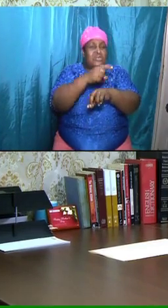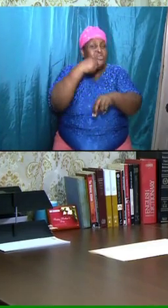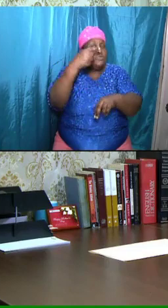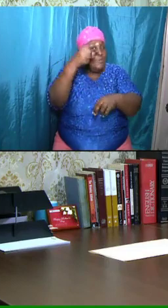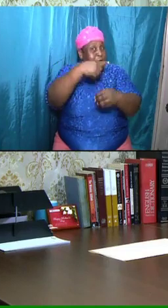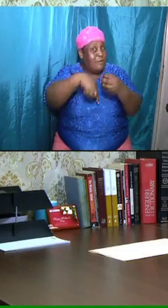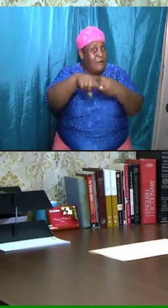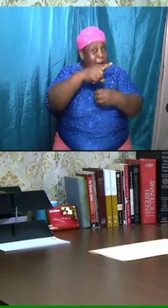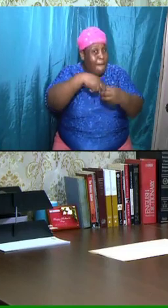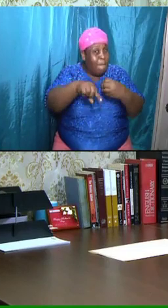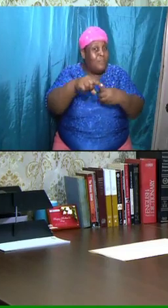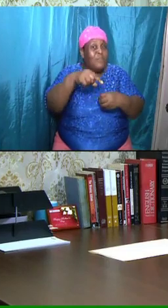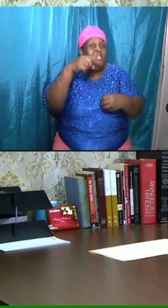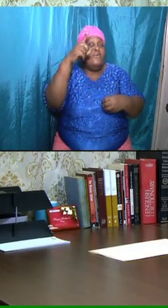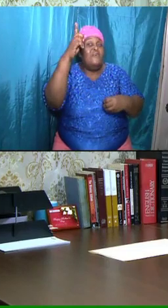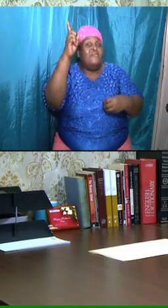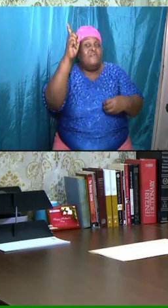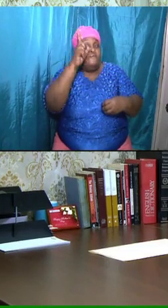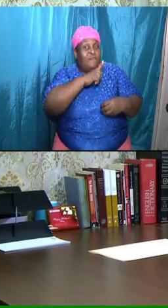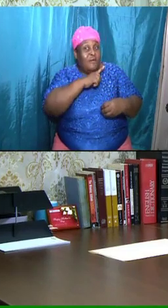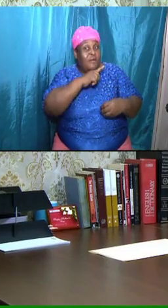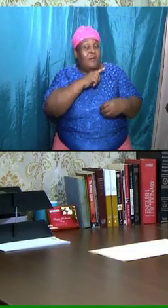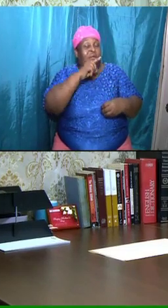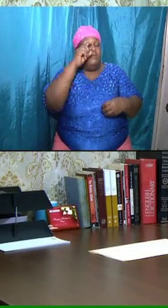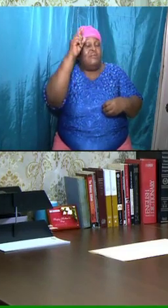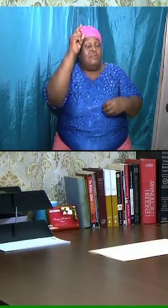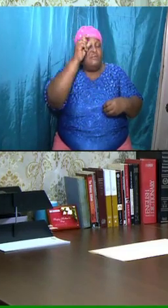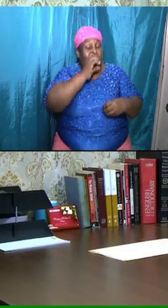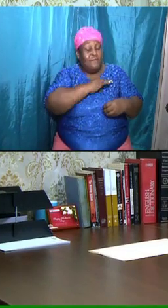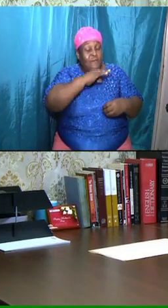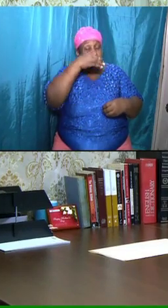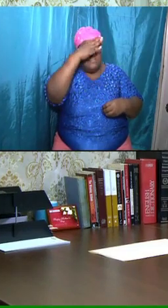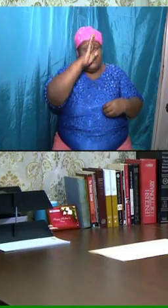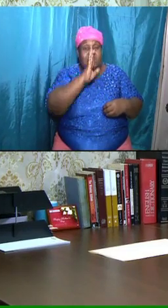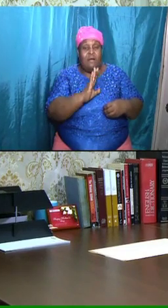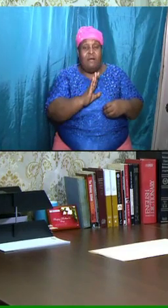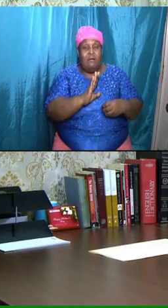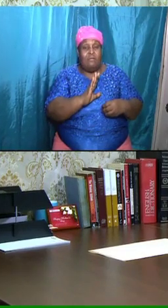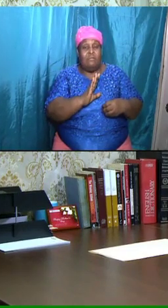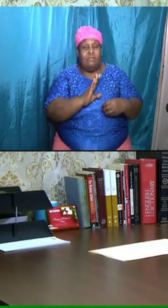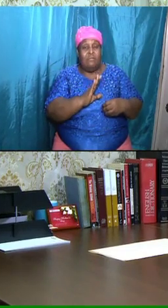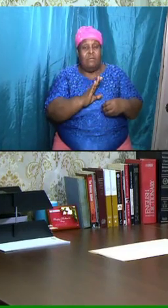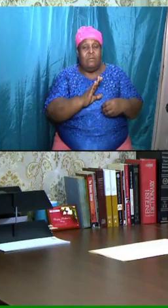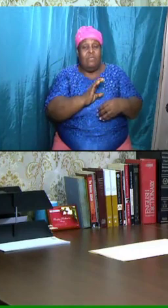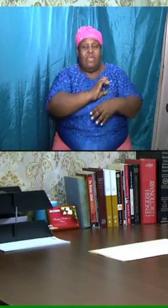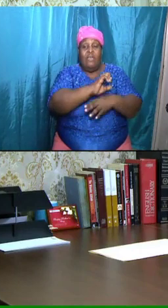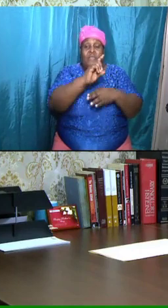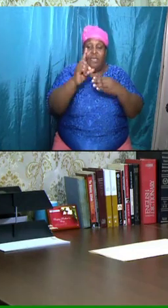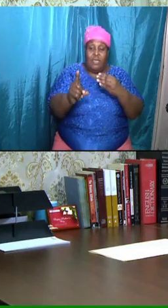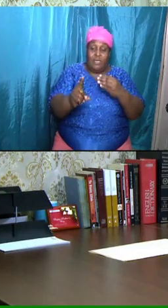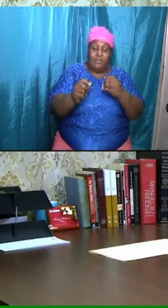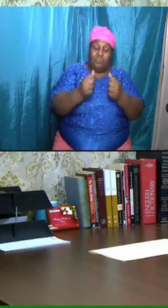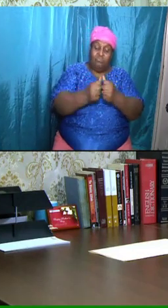sit in the sanctuary. And the sanctuary is going to be destroyed. And the end thereof shall be with a flood.